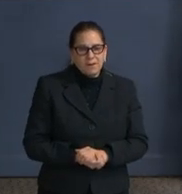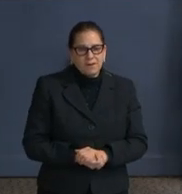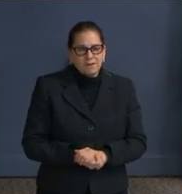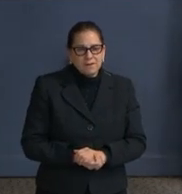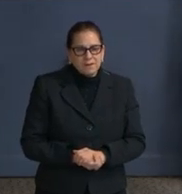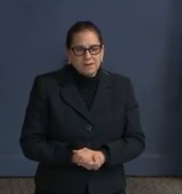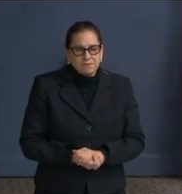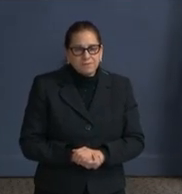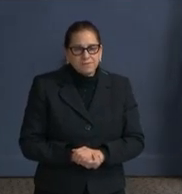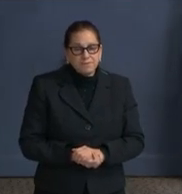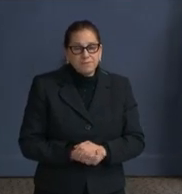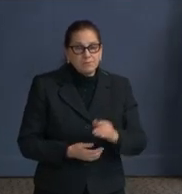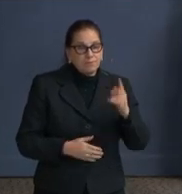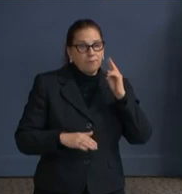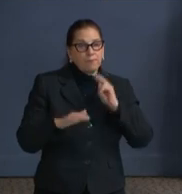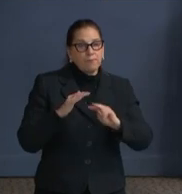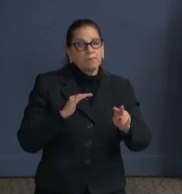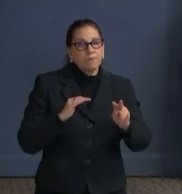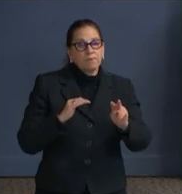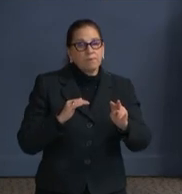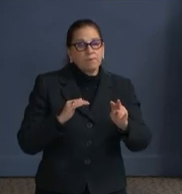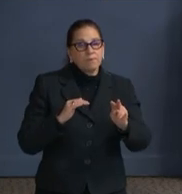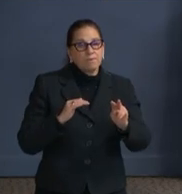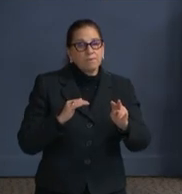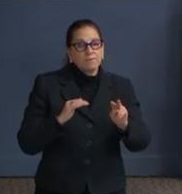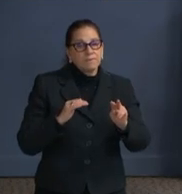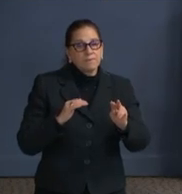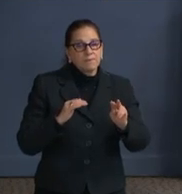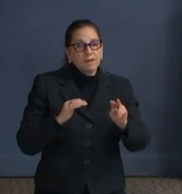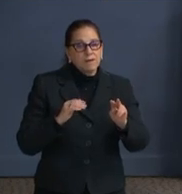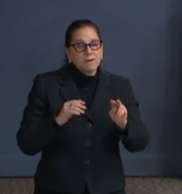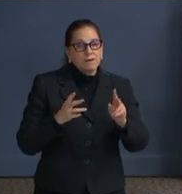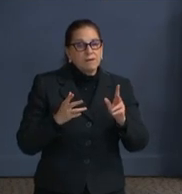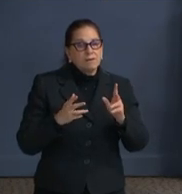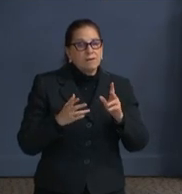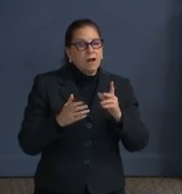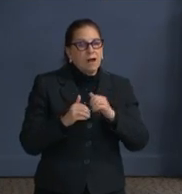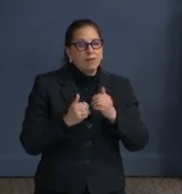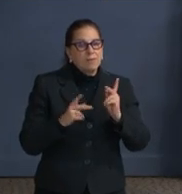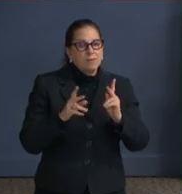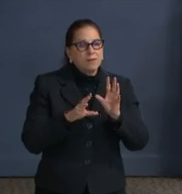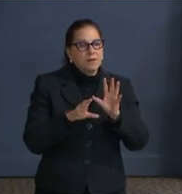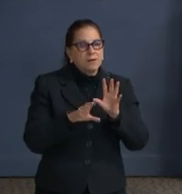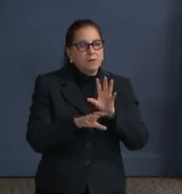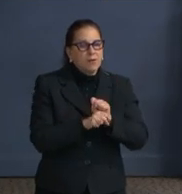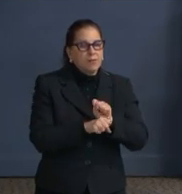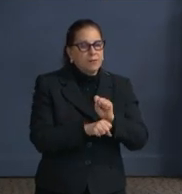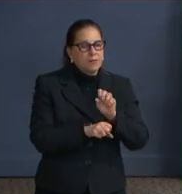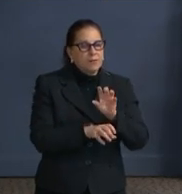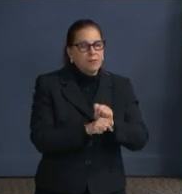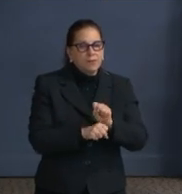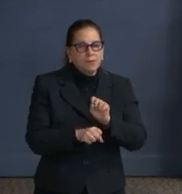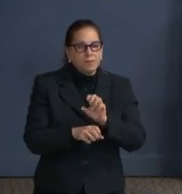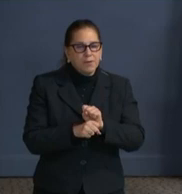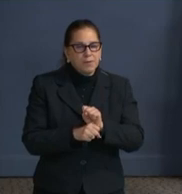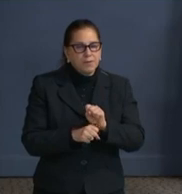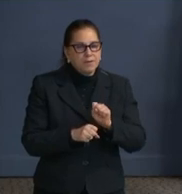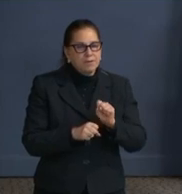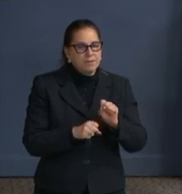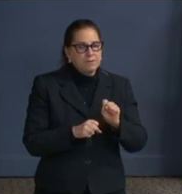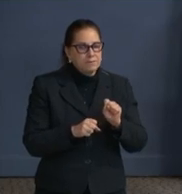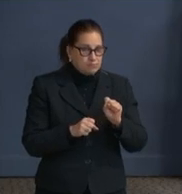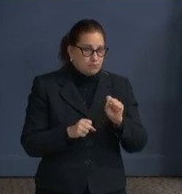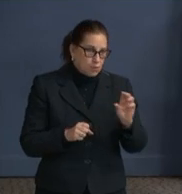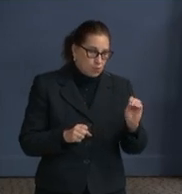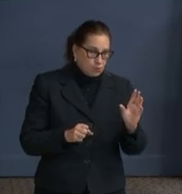insight into the appointment process, but also where vaccines are allocated in terms of the sites. So I'll